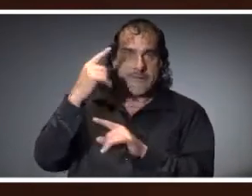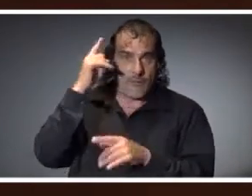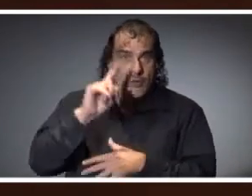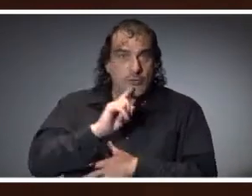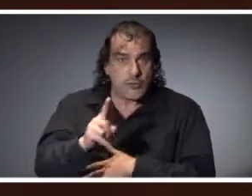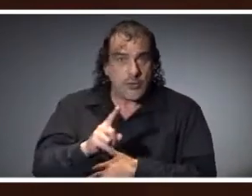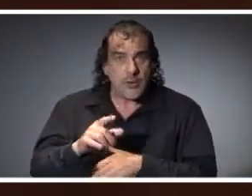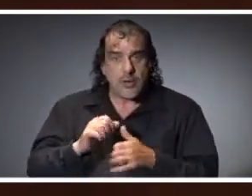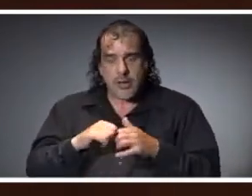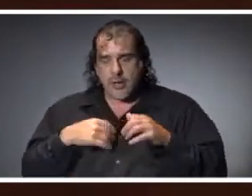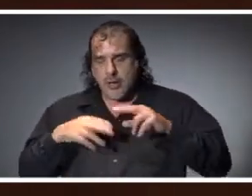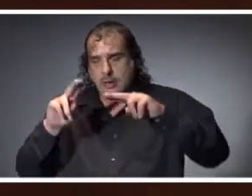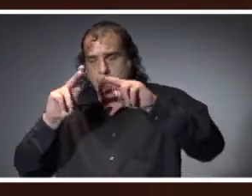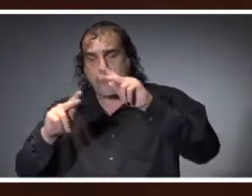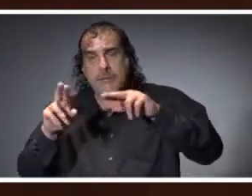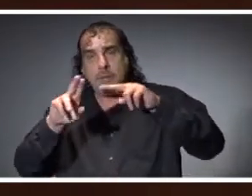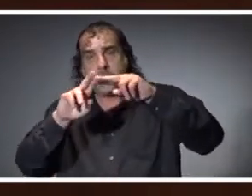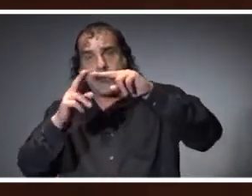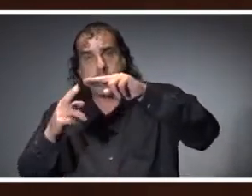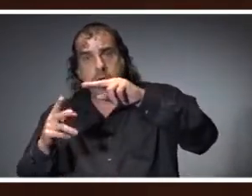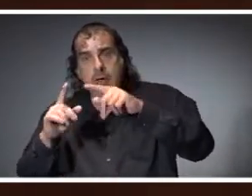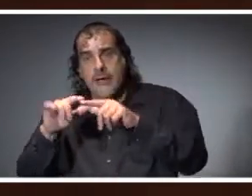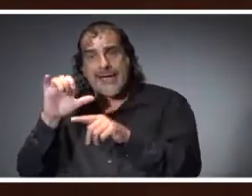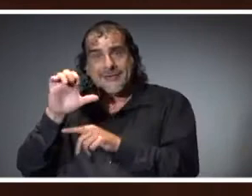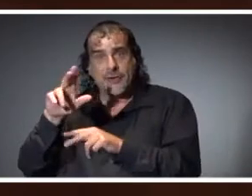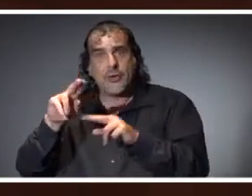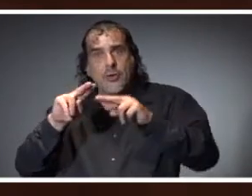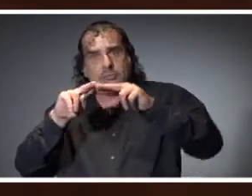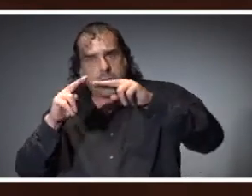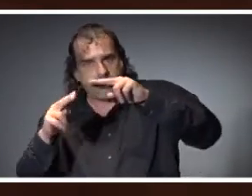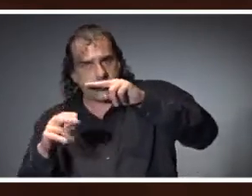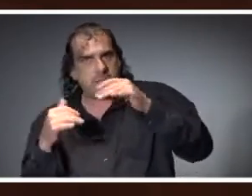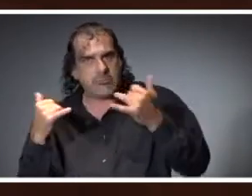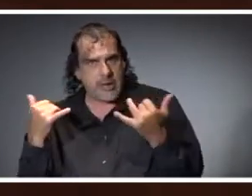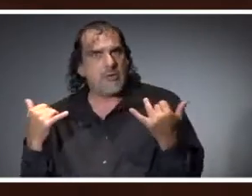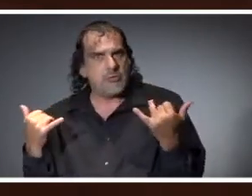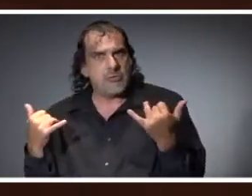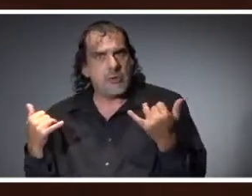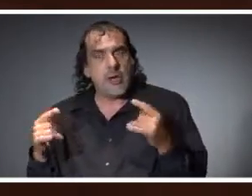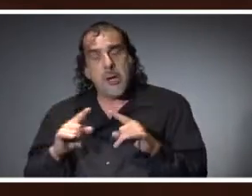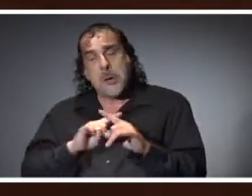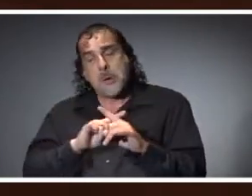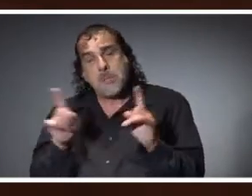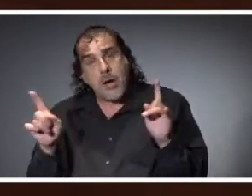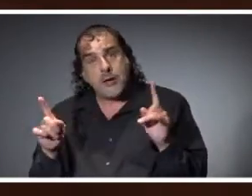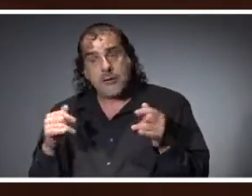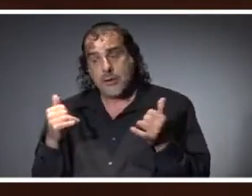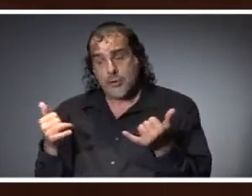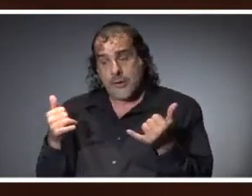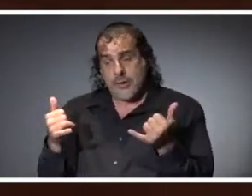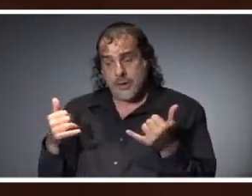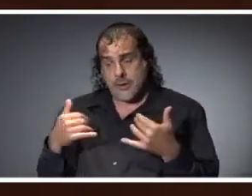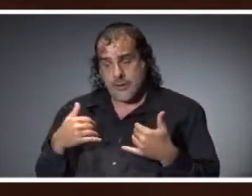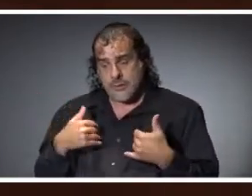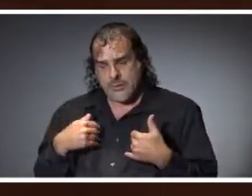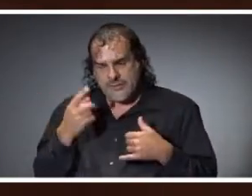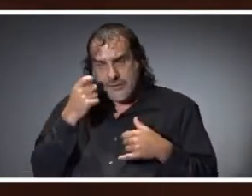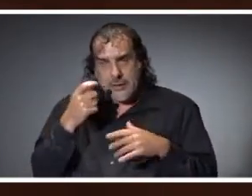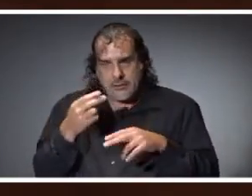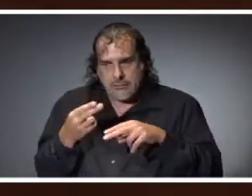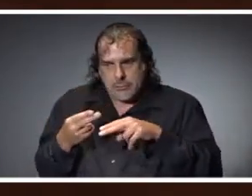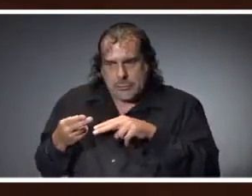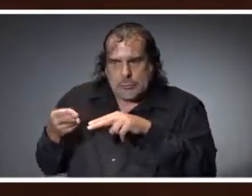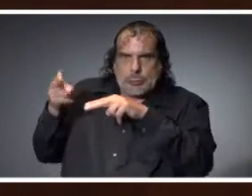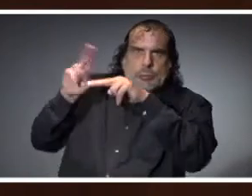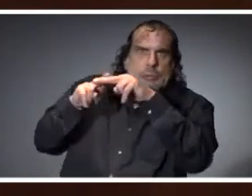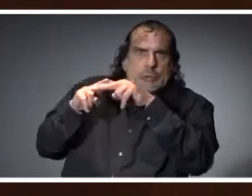trends in the number of individuals who are in the ICU due to COVID. However, we have today seen a little bit of an upward